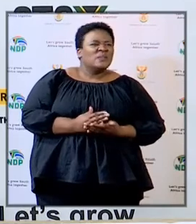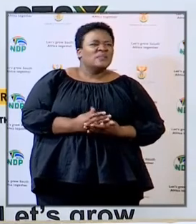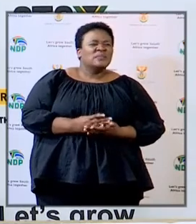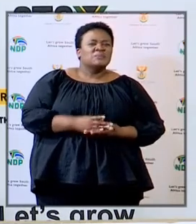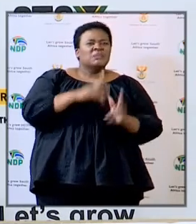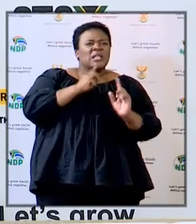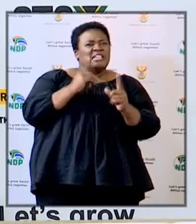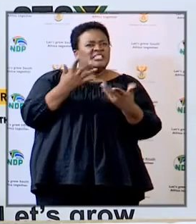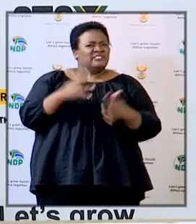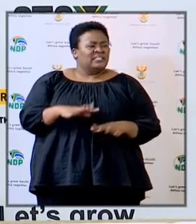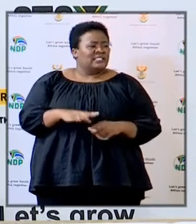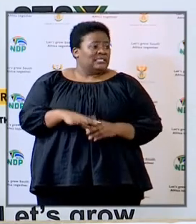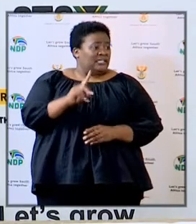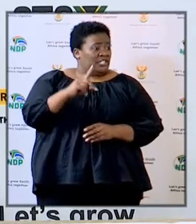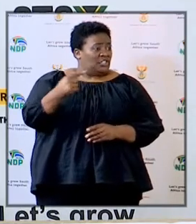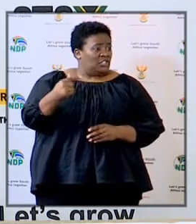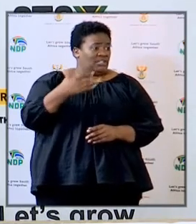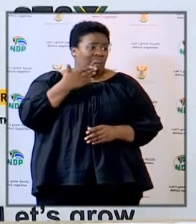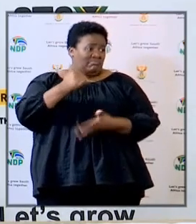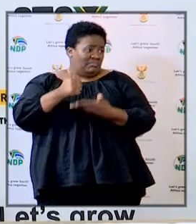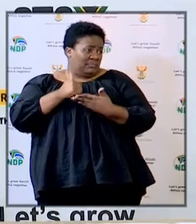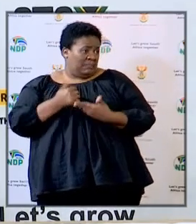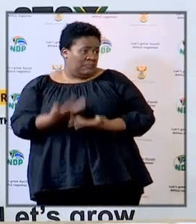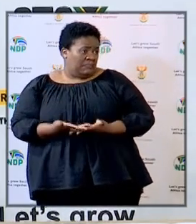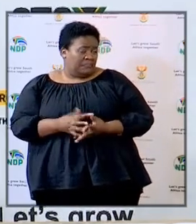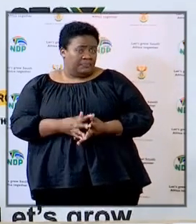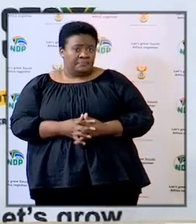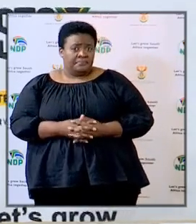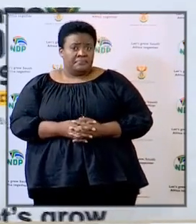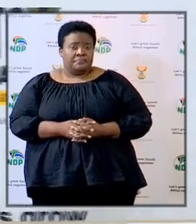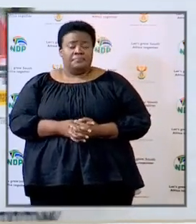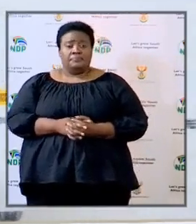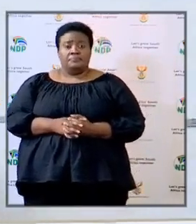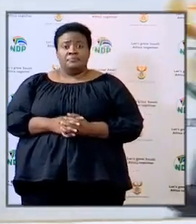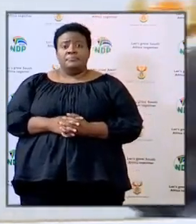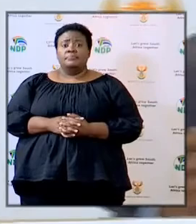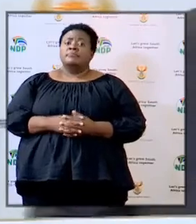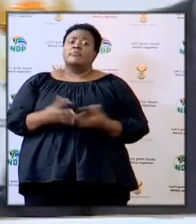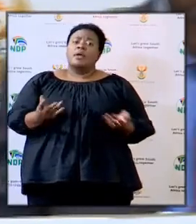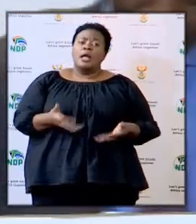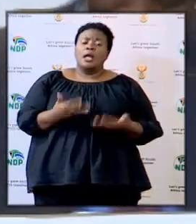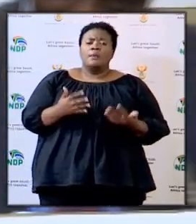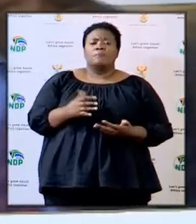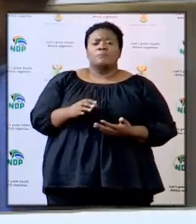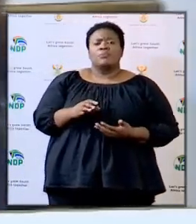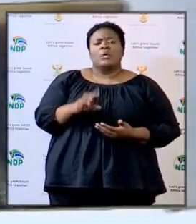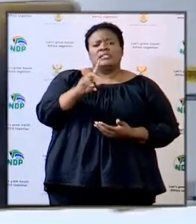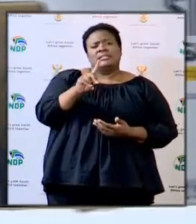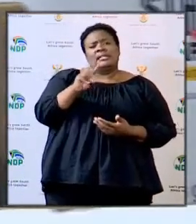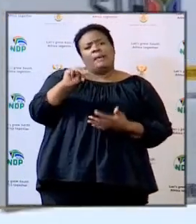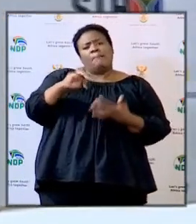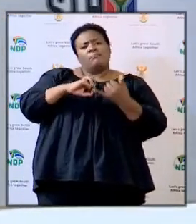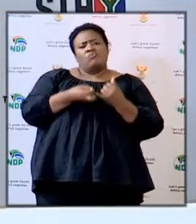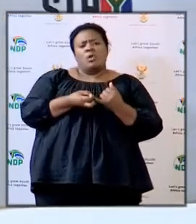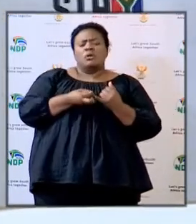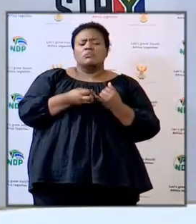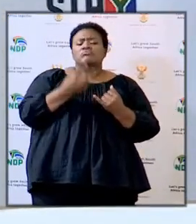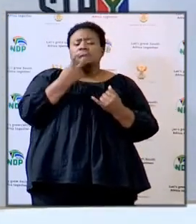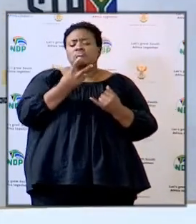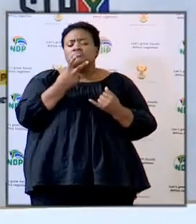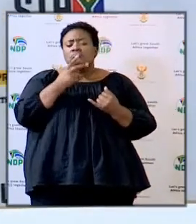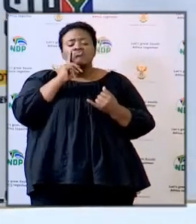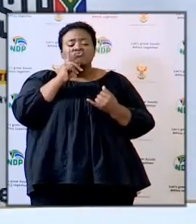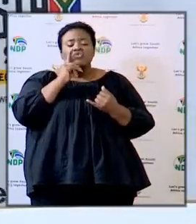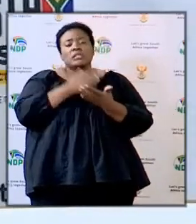left out DG you can also help yeah whilst DM is picking up on some of the questions